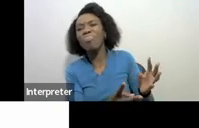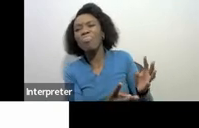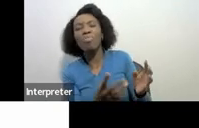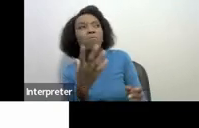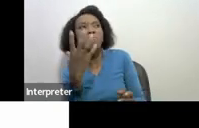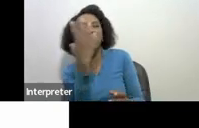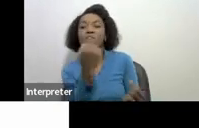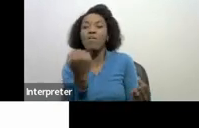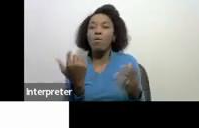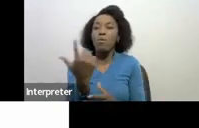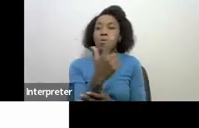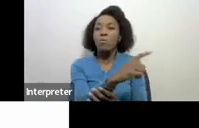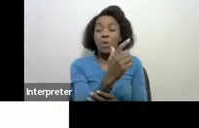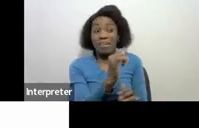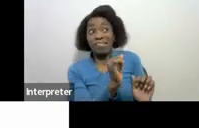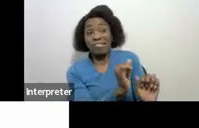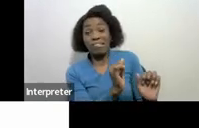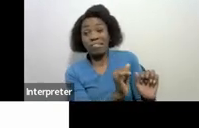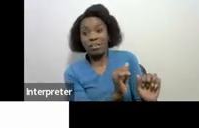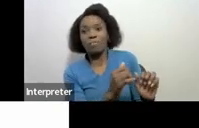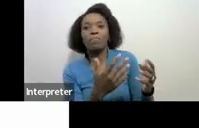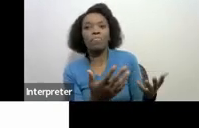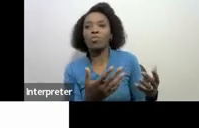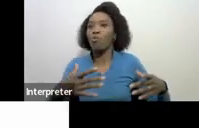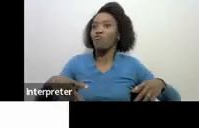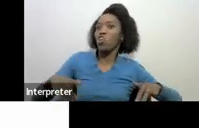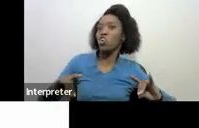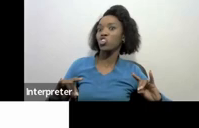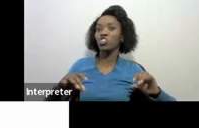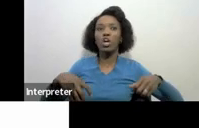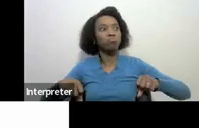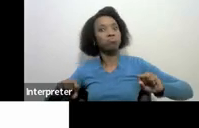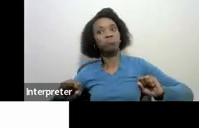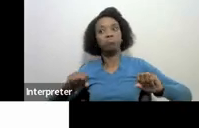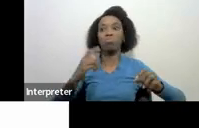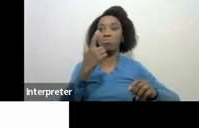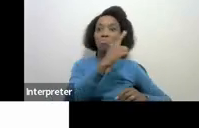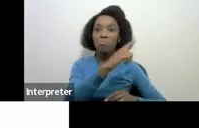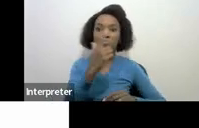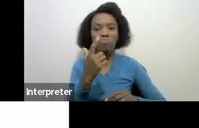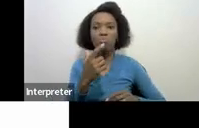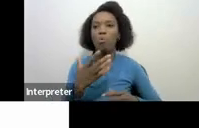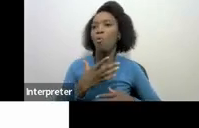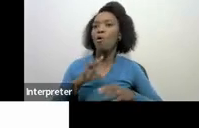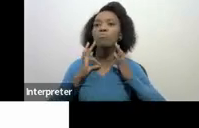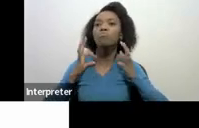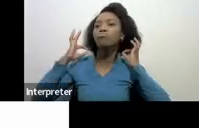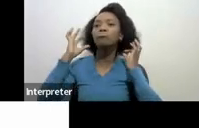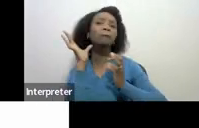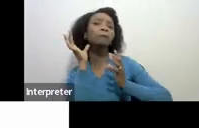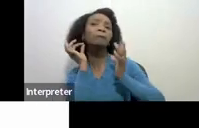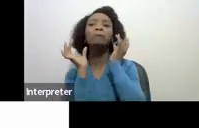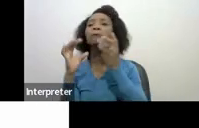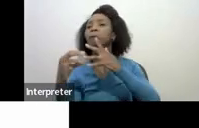vehicles to the beautiful furniture to the beautiful jewelry that you have in satisfaction